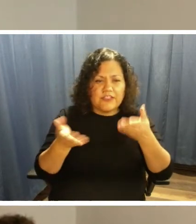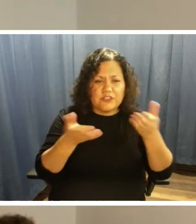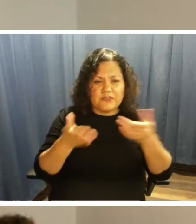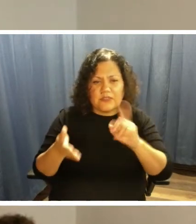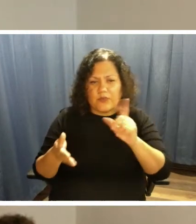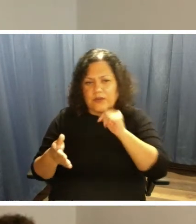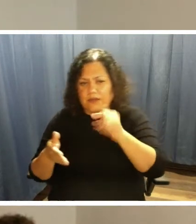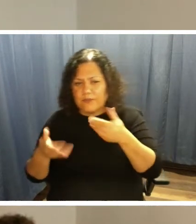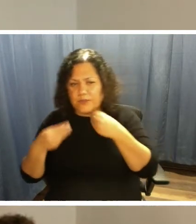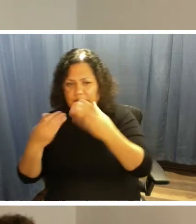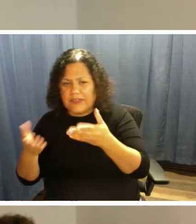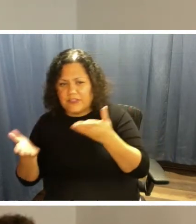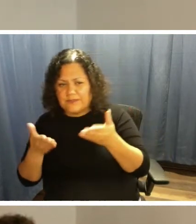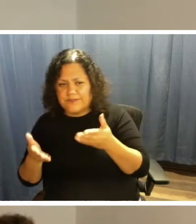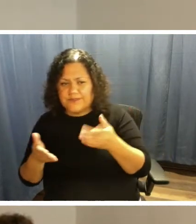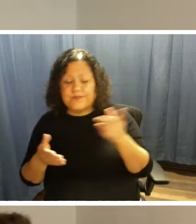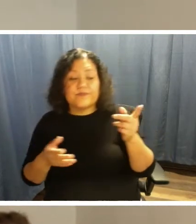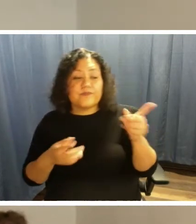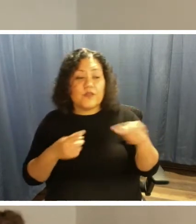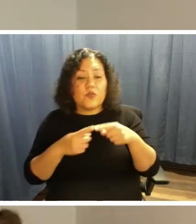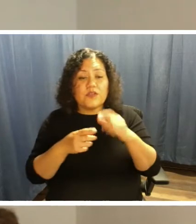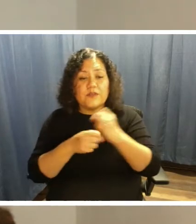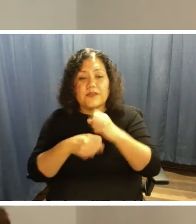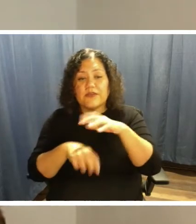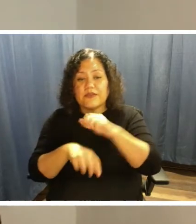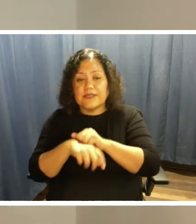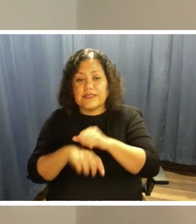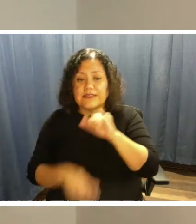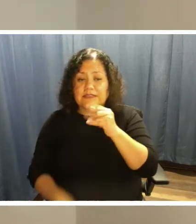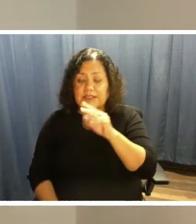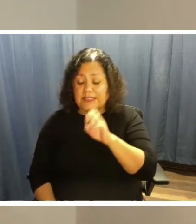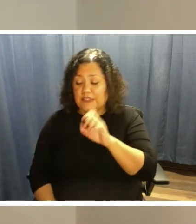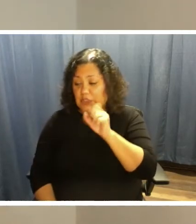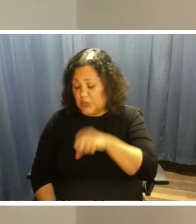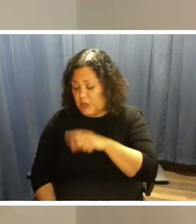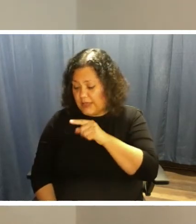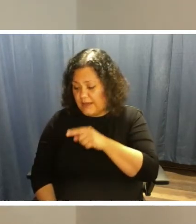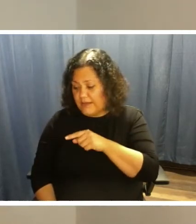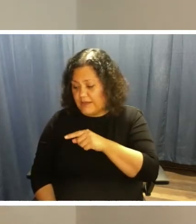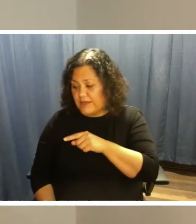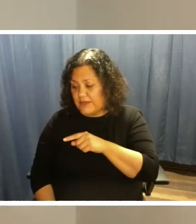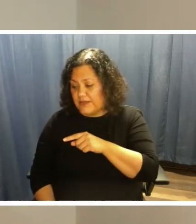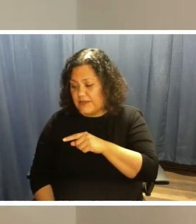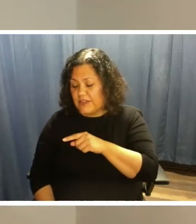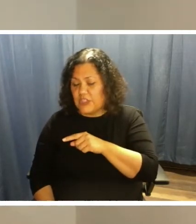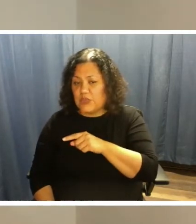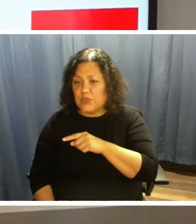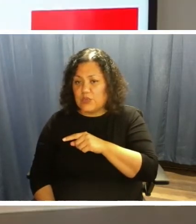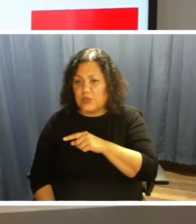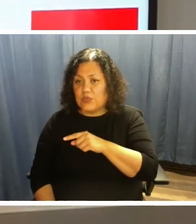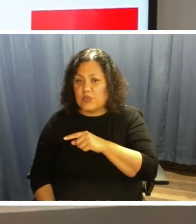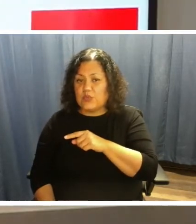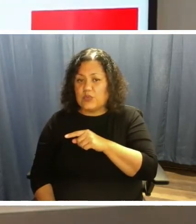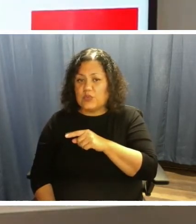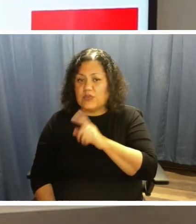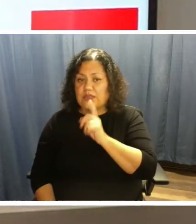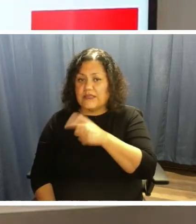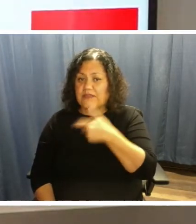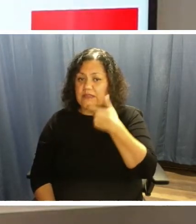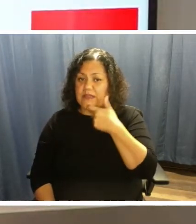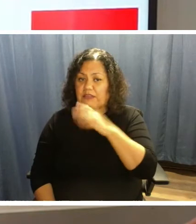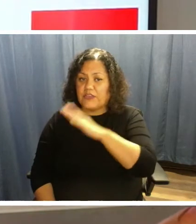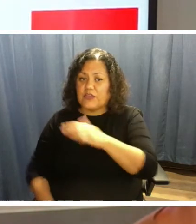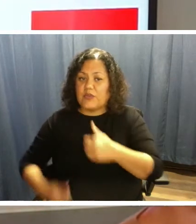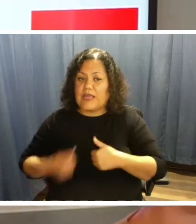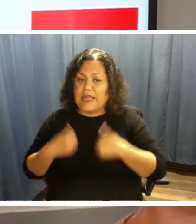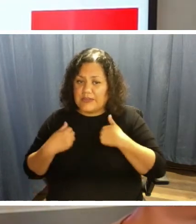So when you make your reservation, Janice, you give the reservation agent your address and